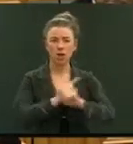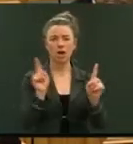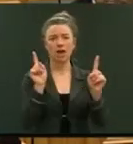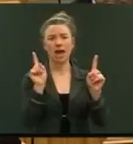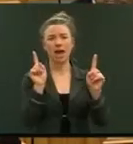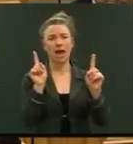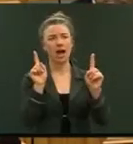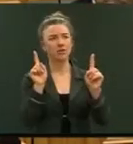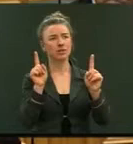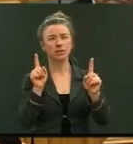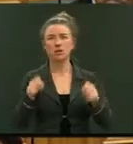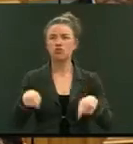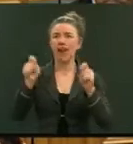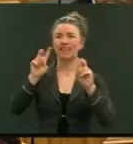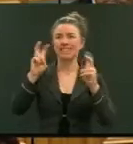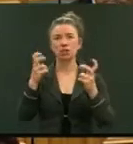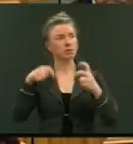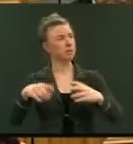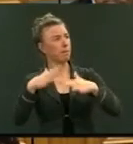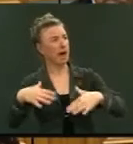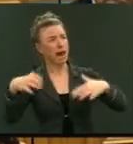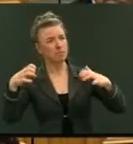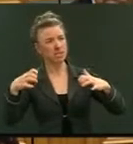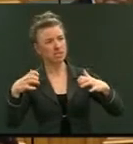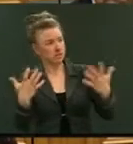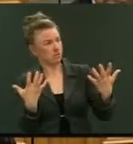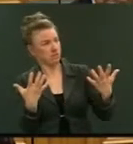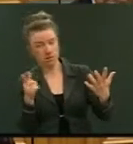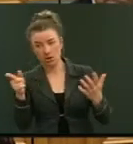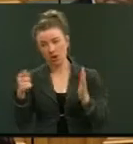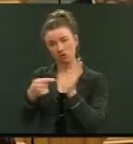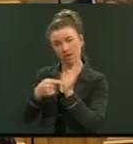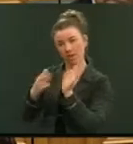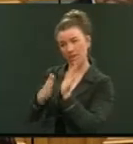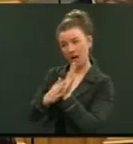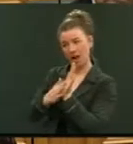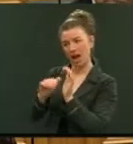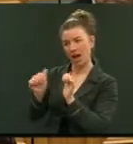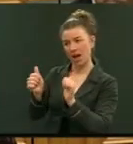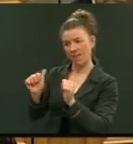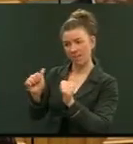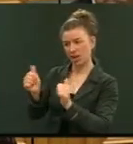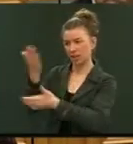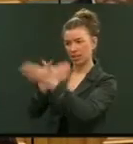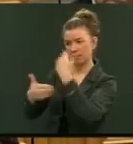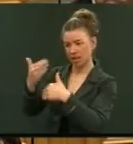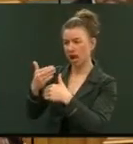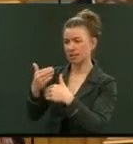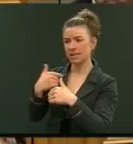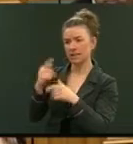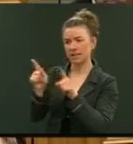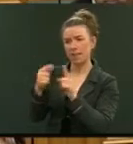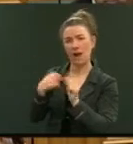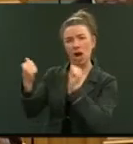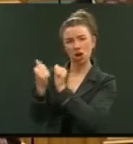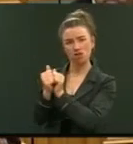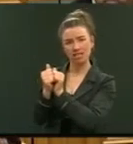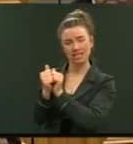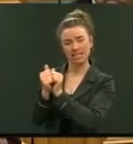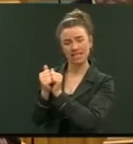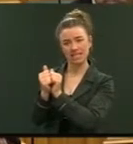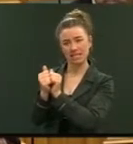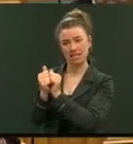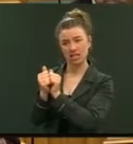from raising those issues in this House. Now Mr Mallard has rightly put what I understand to be what the correct position is